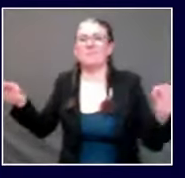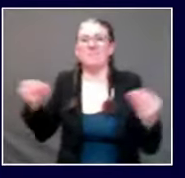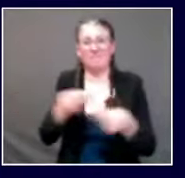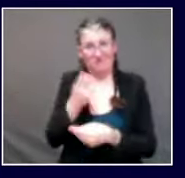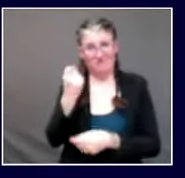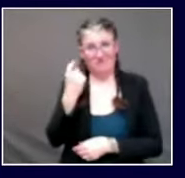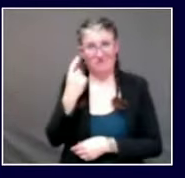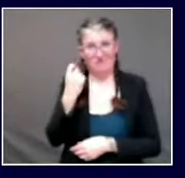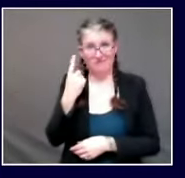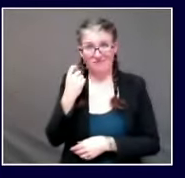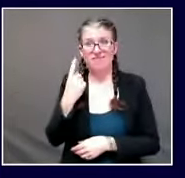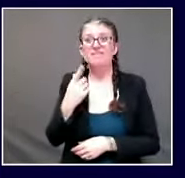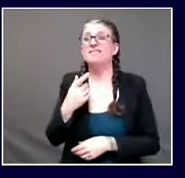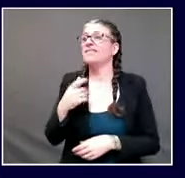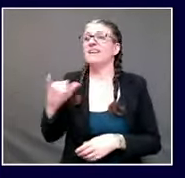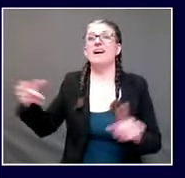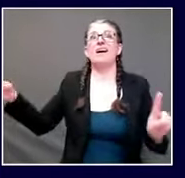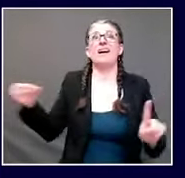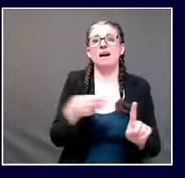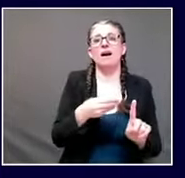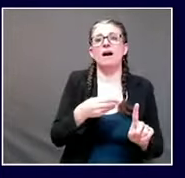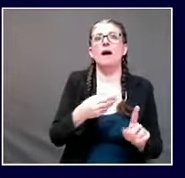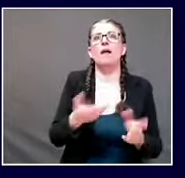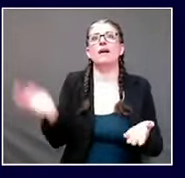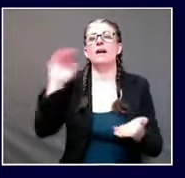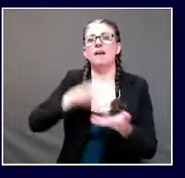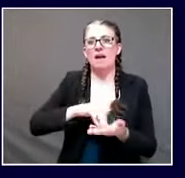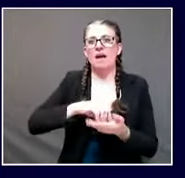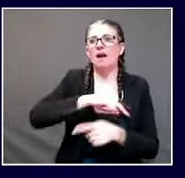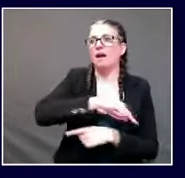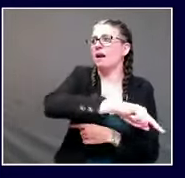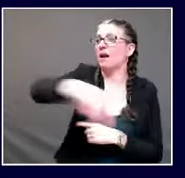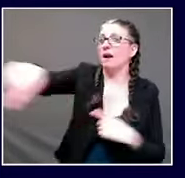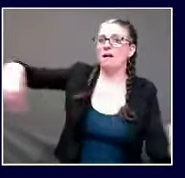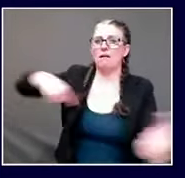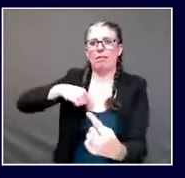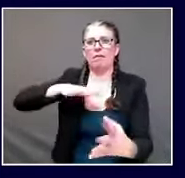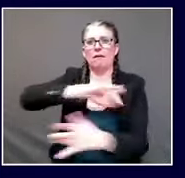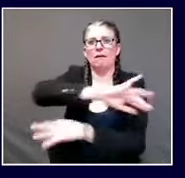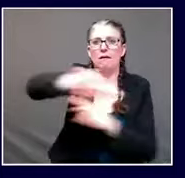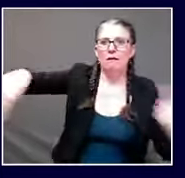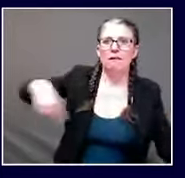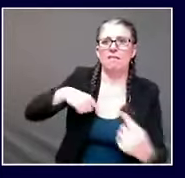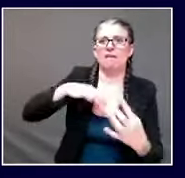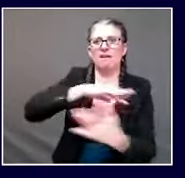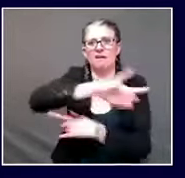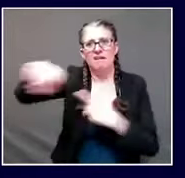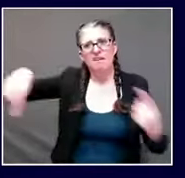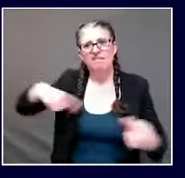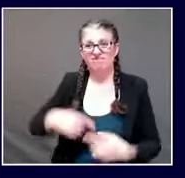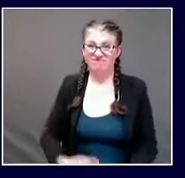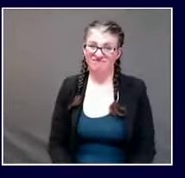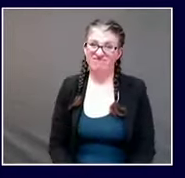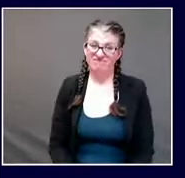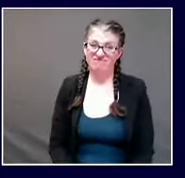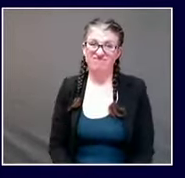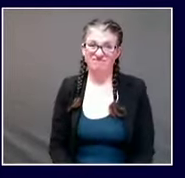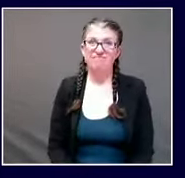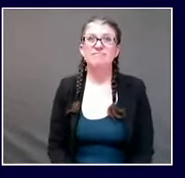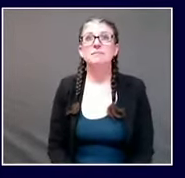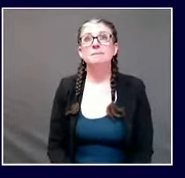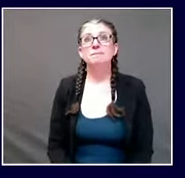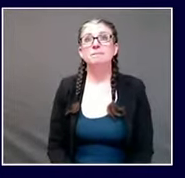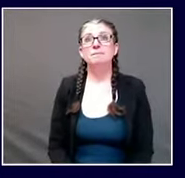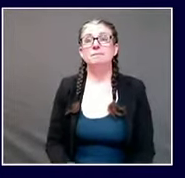have a couple of questions about testing one is pretty quick um dr shaw is it true that the cdc lab is not going to be running results on thursday and